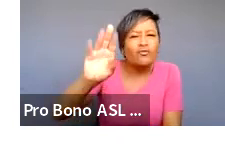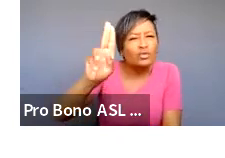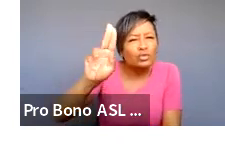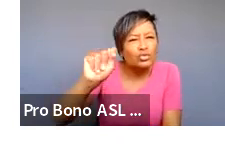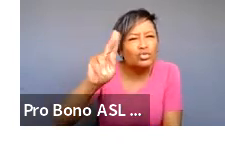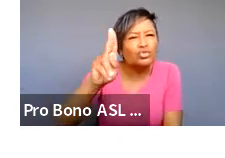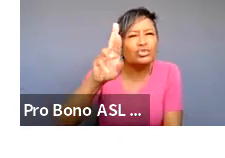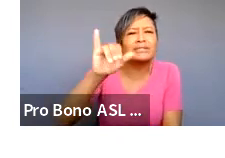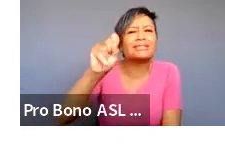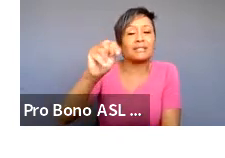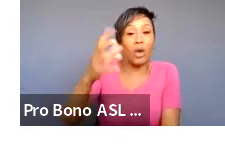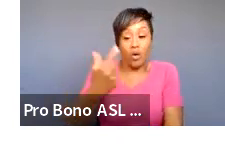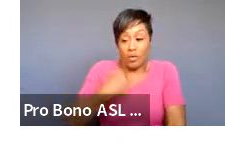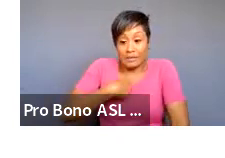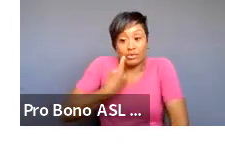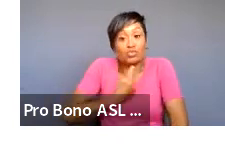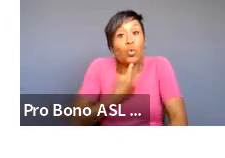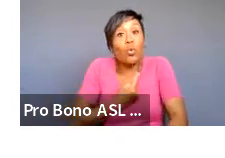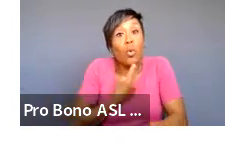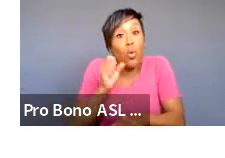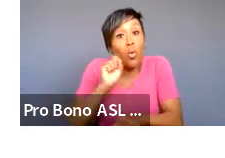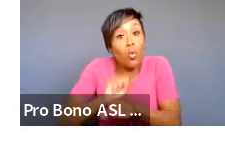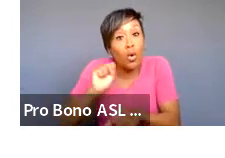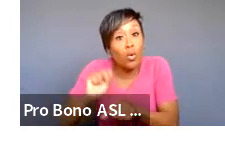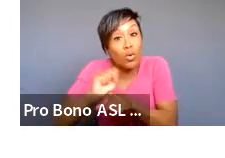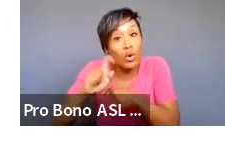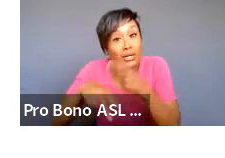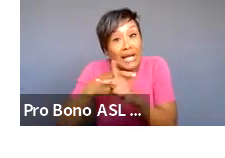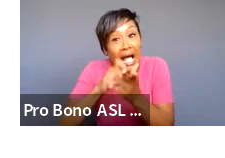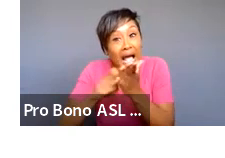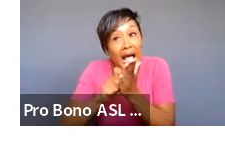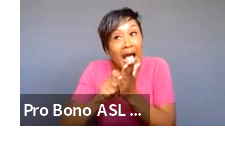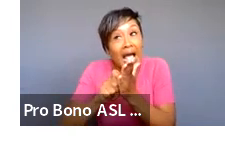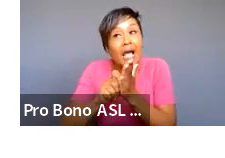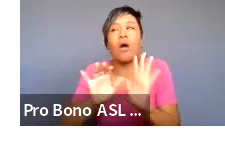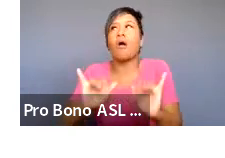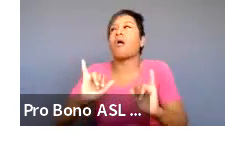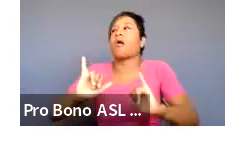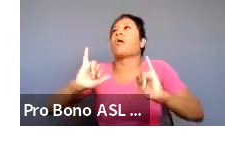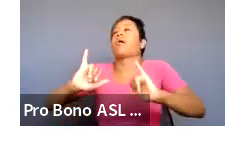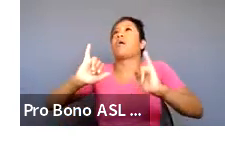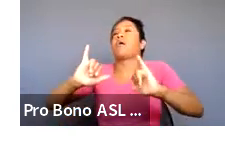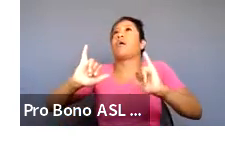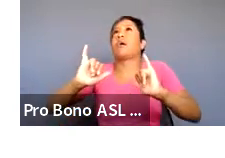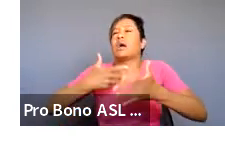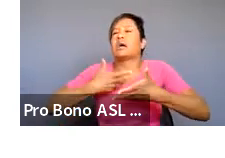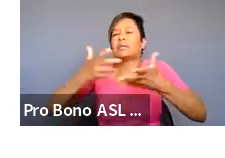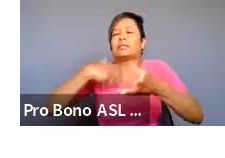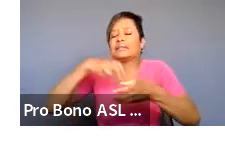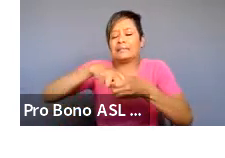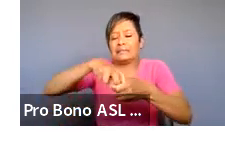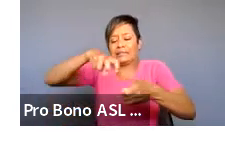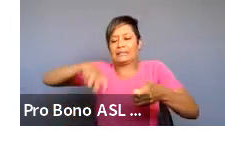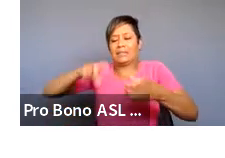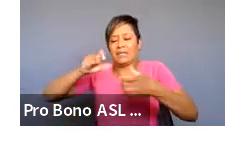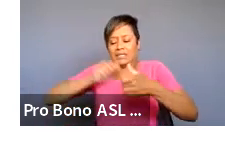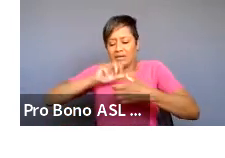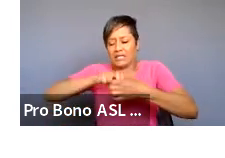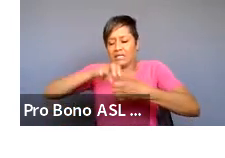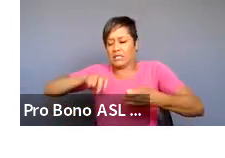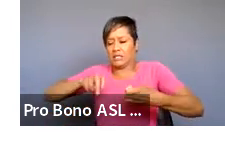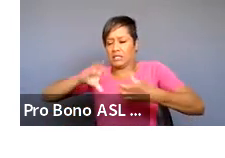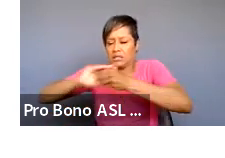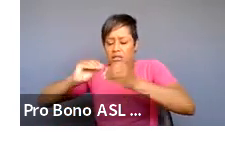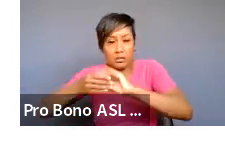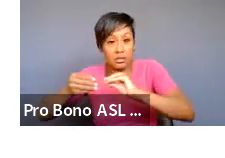or how do we begin to tell that kind of story by removing ourselves from the vessel and telling that in a different way is it